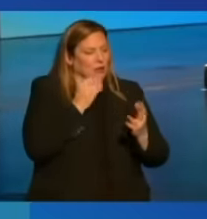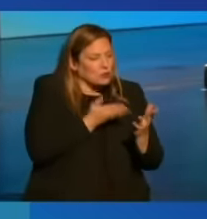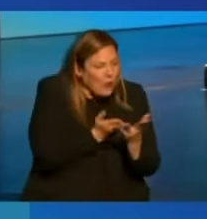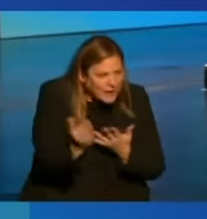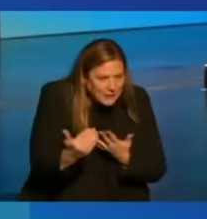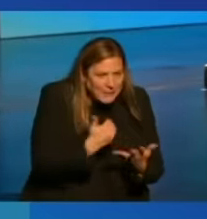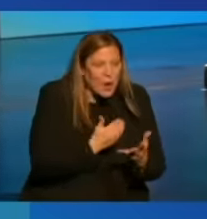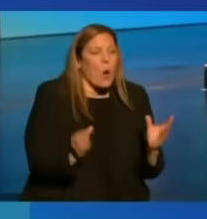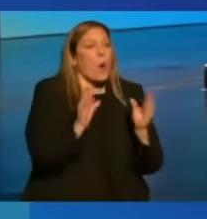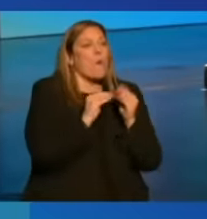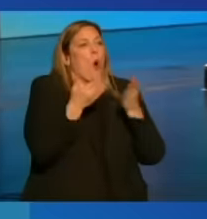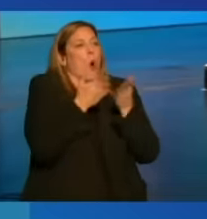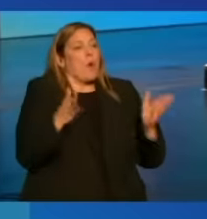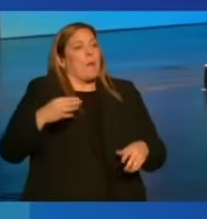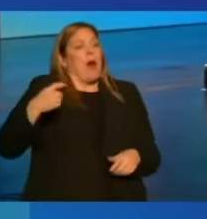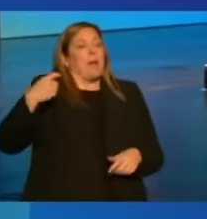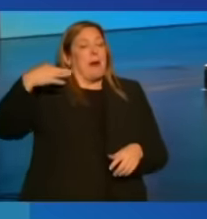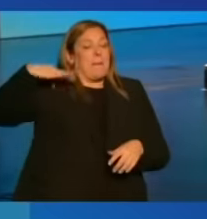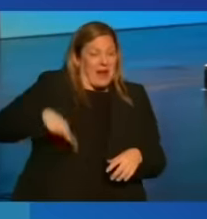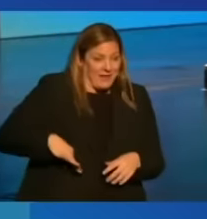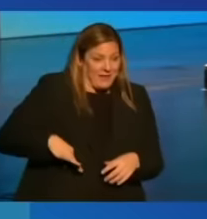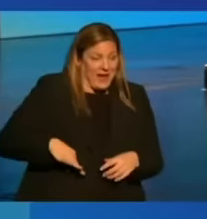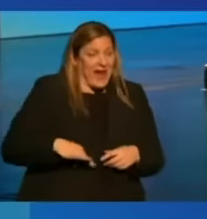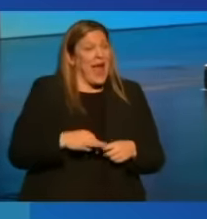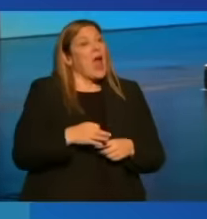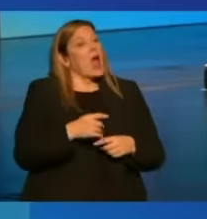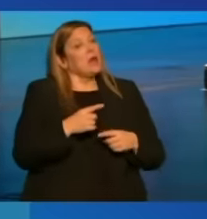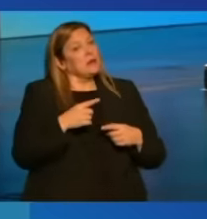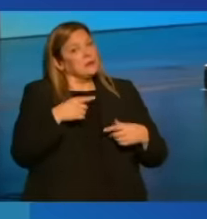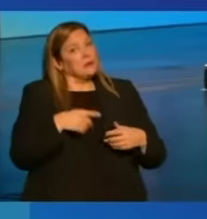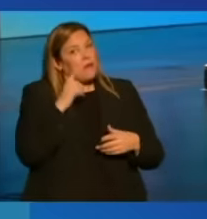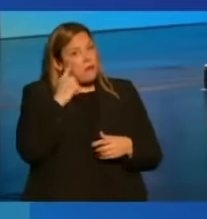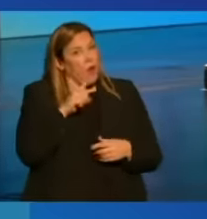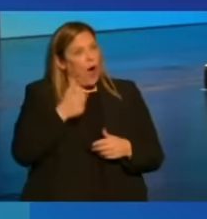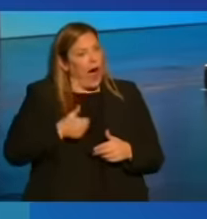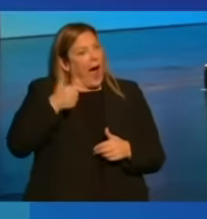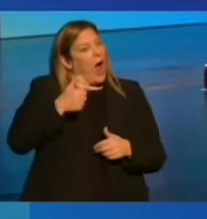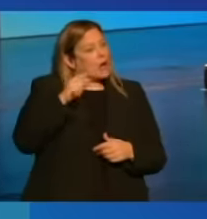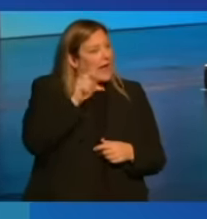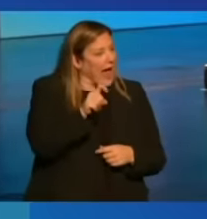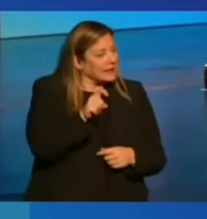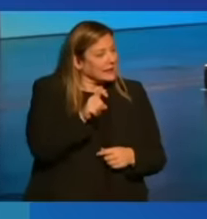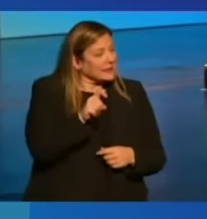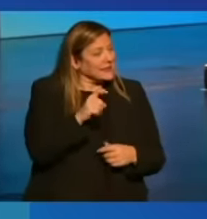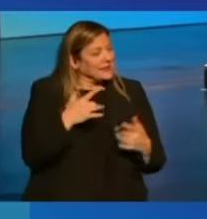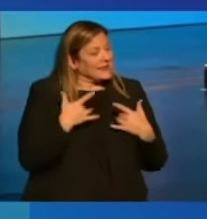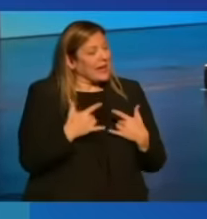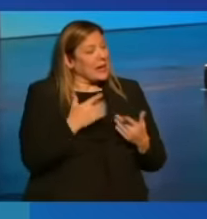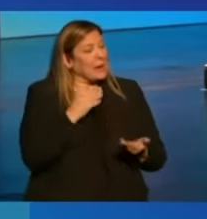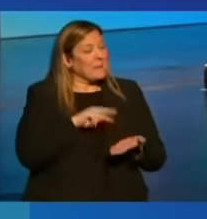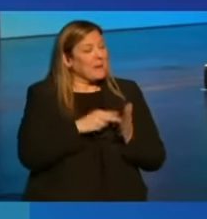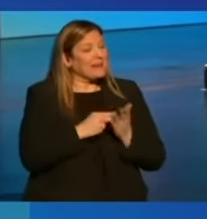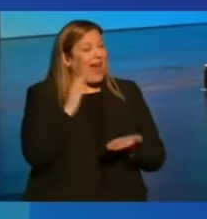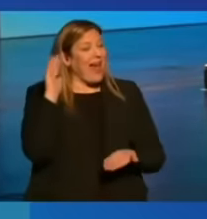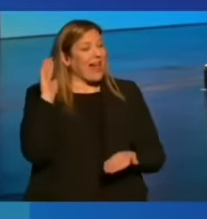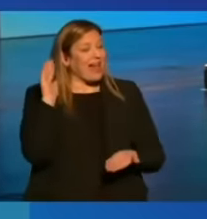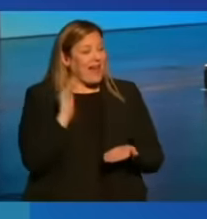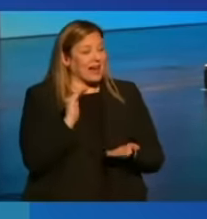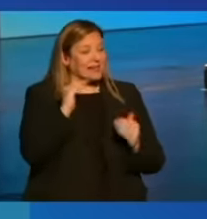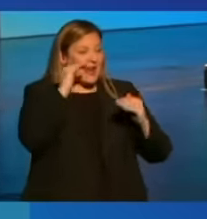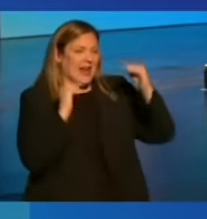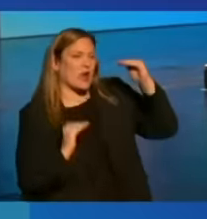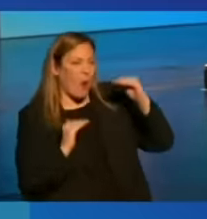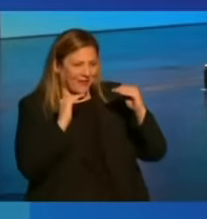more public benefits in exchange for higher taxes typically means lower inequality and greater